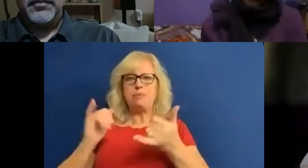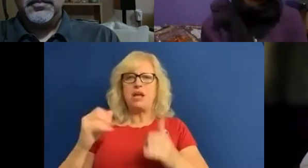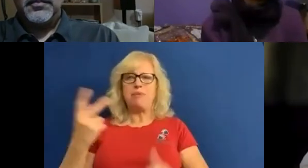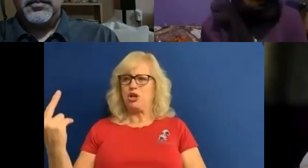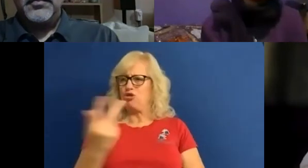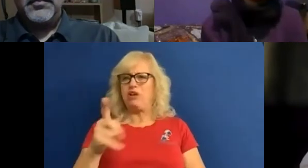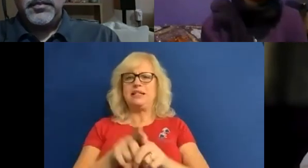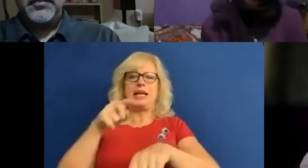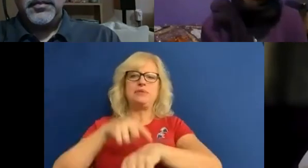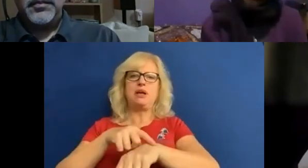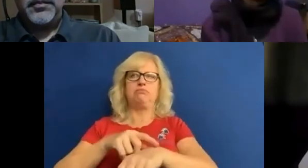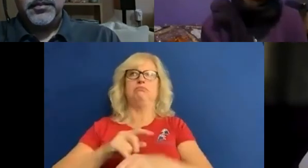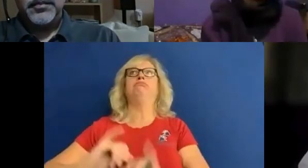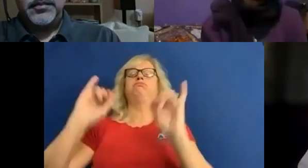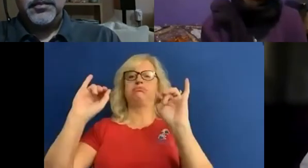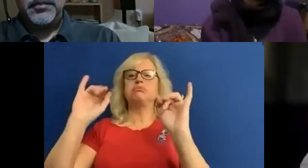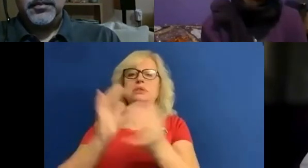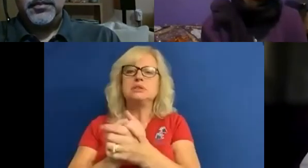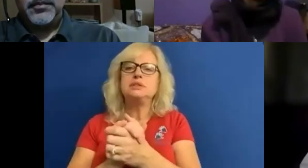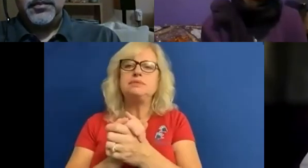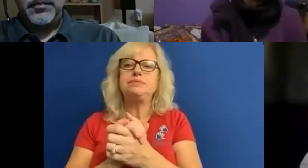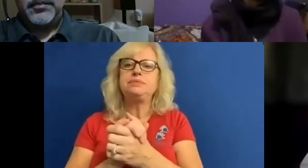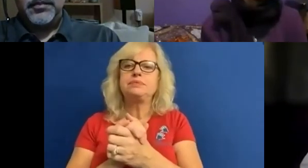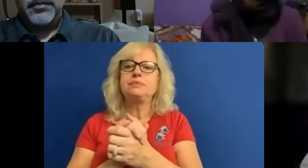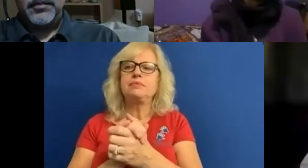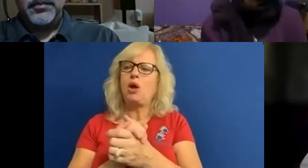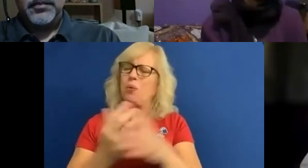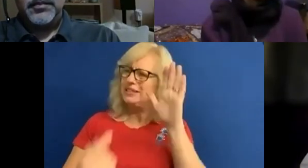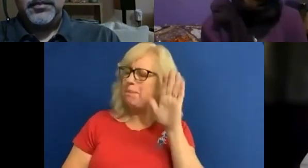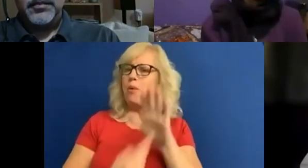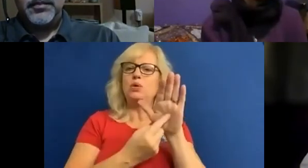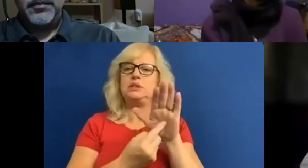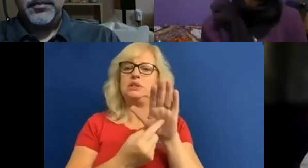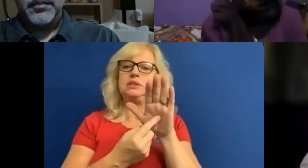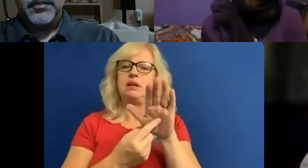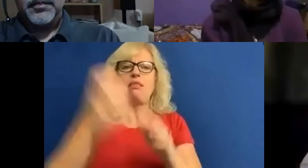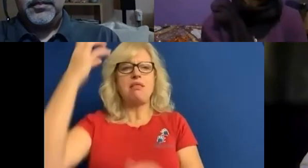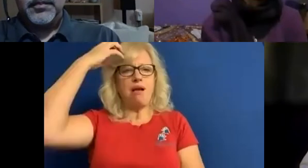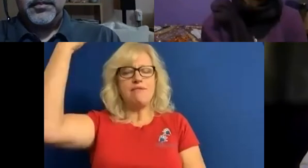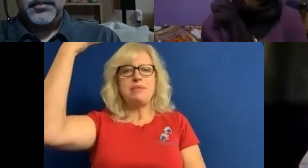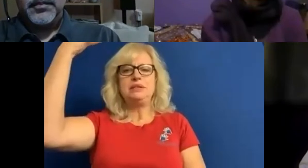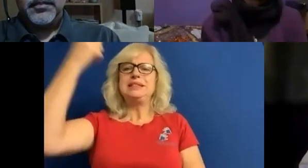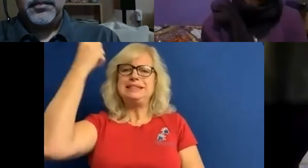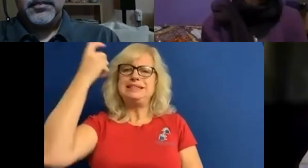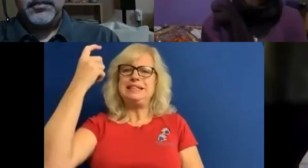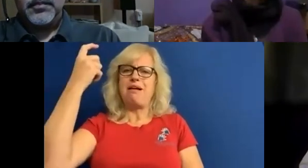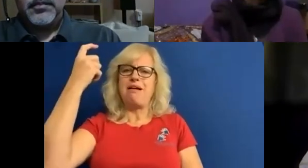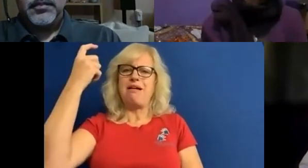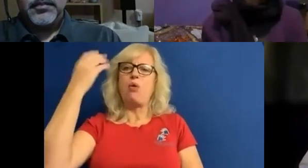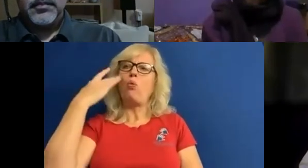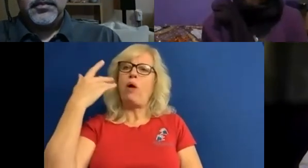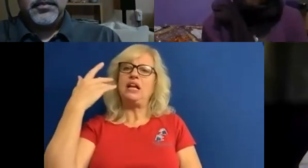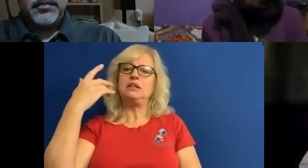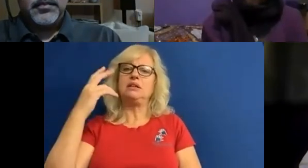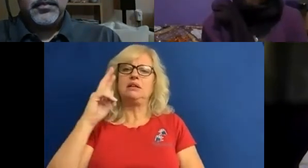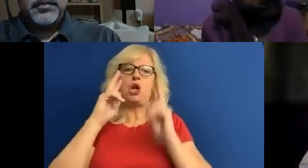time, to varying degrees. And it's absolutely imperative that the government actually considers that when looking not